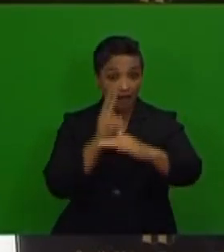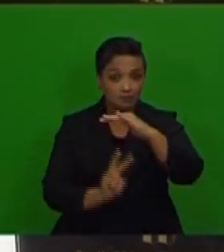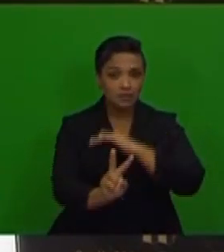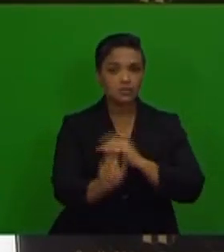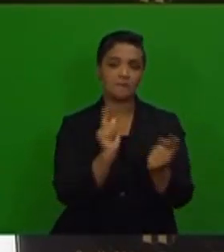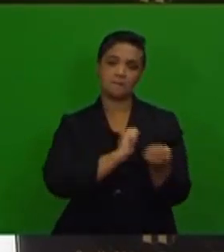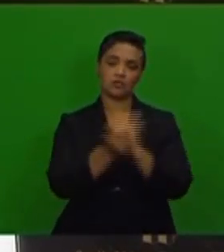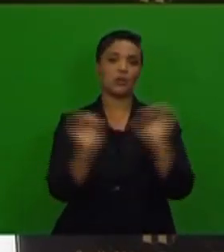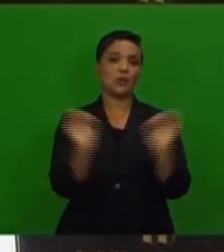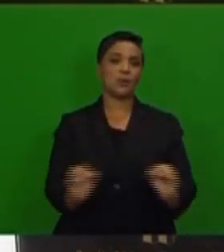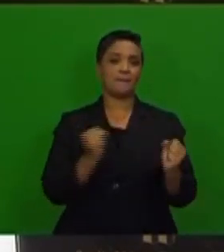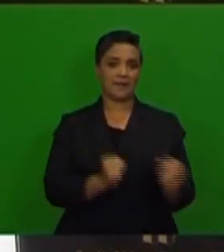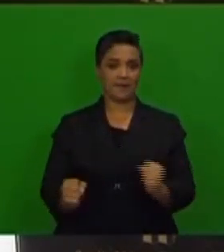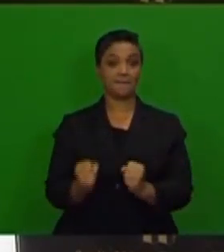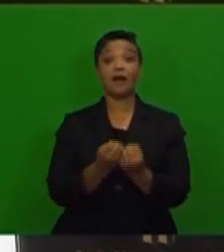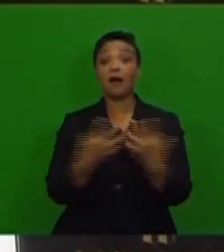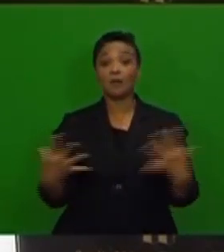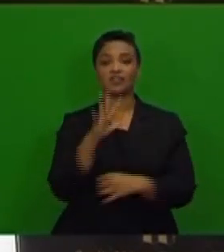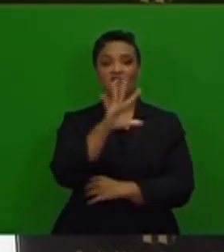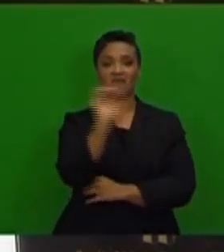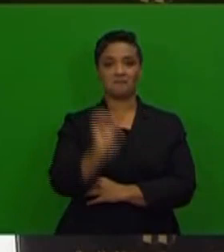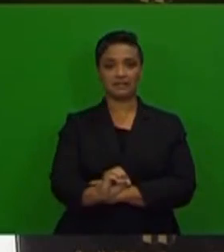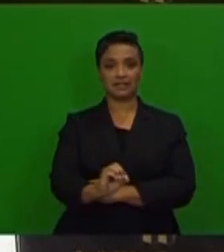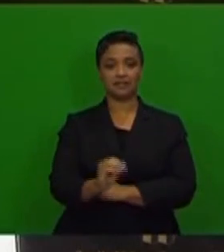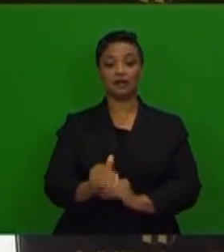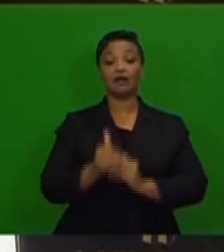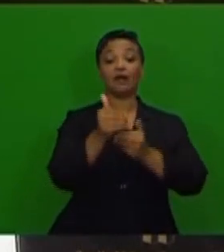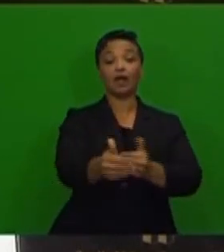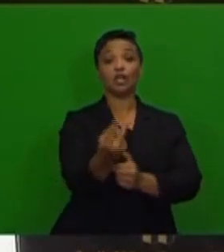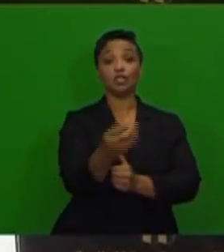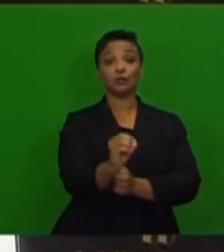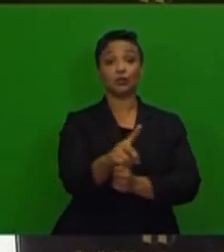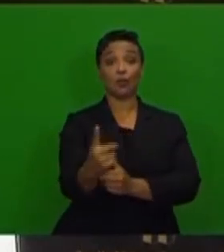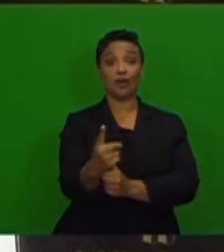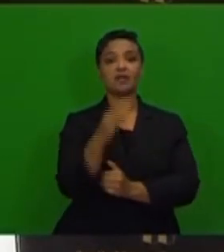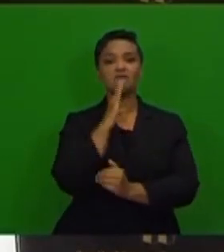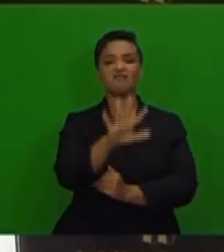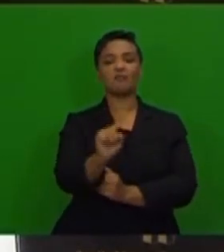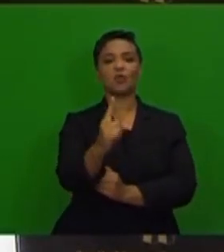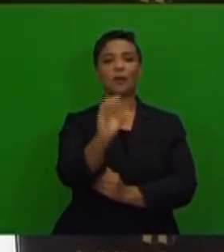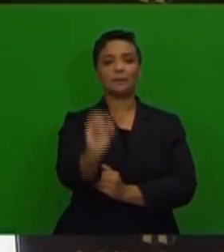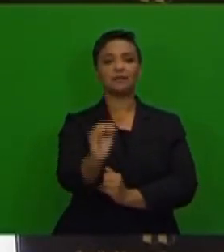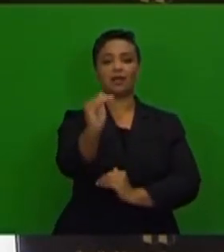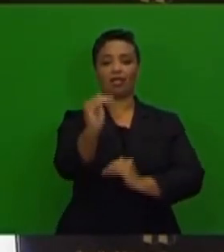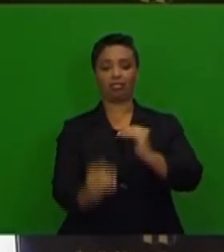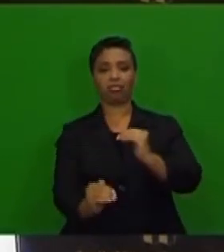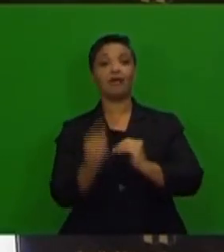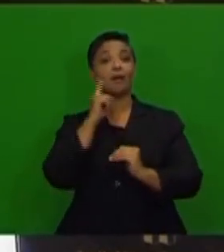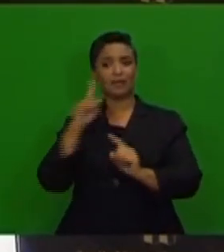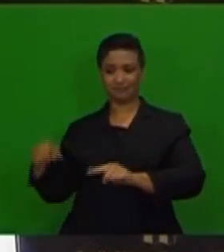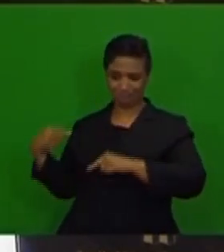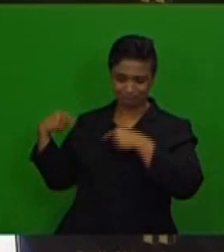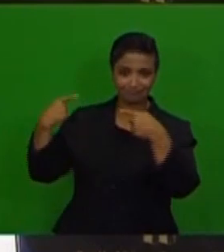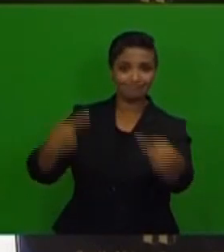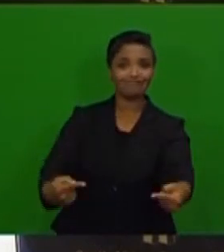unchanged at 5% and eased from 5.2% to 5.1% for 2021, reaching